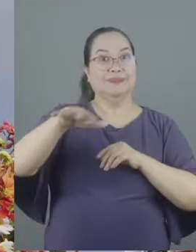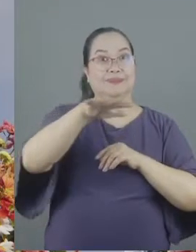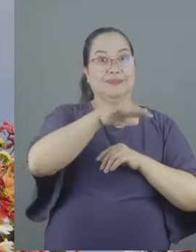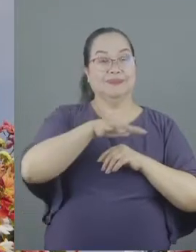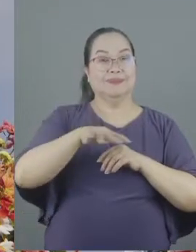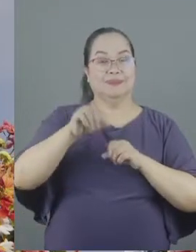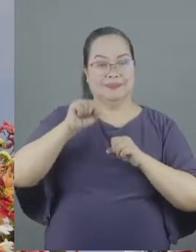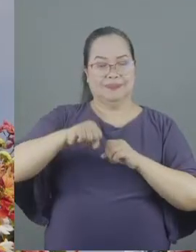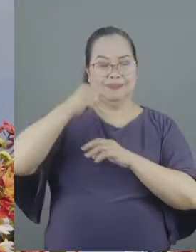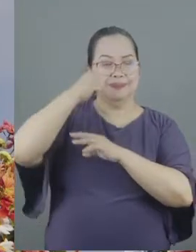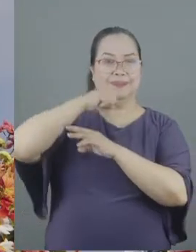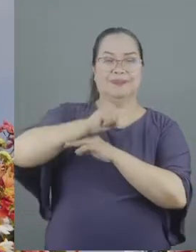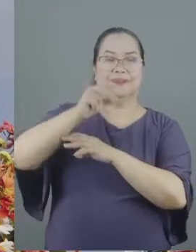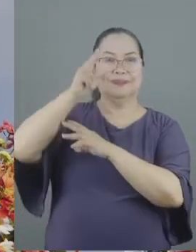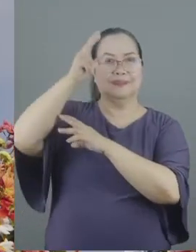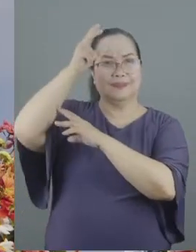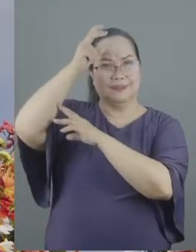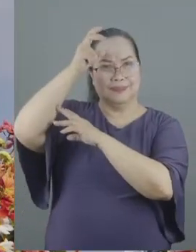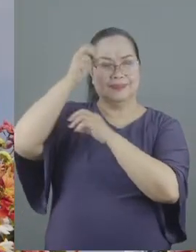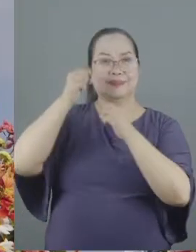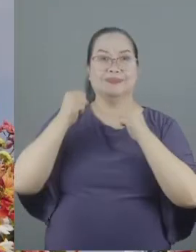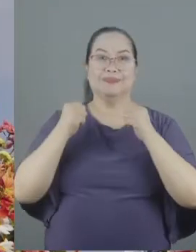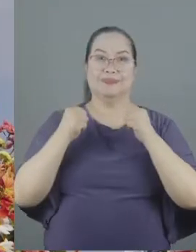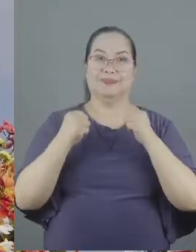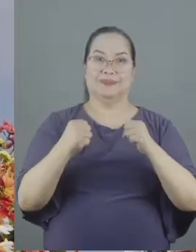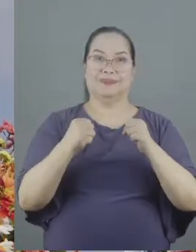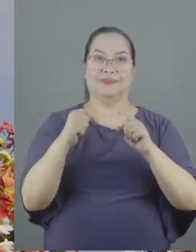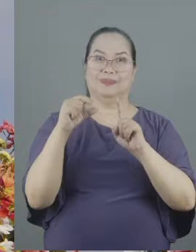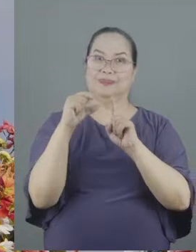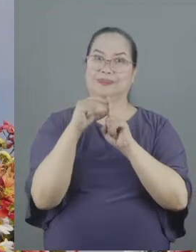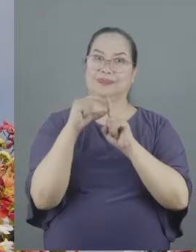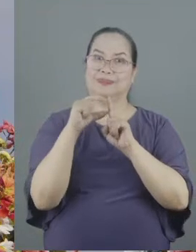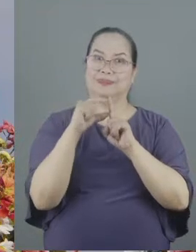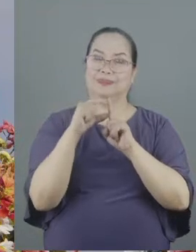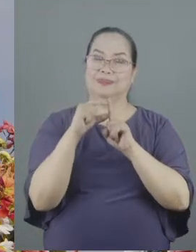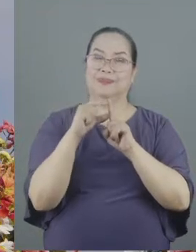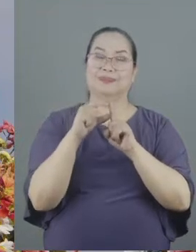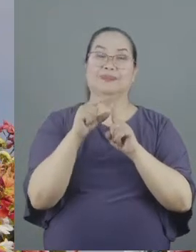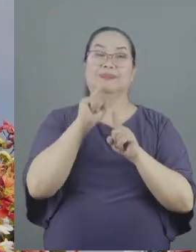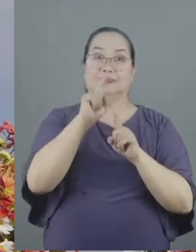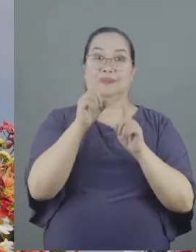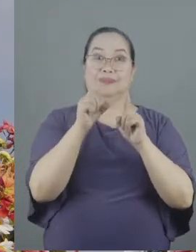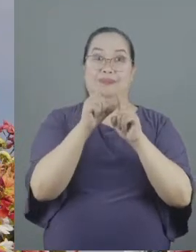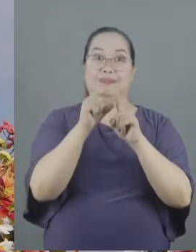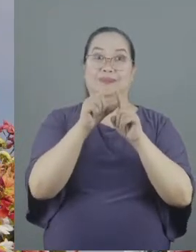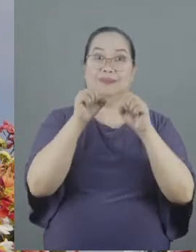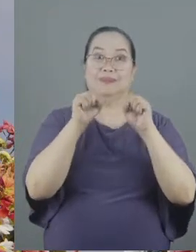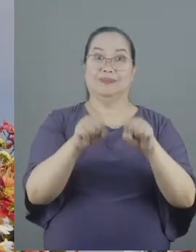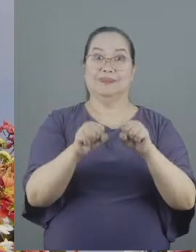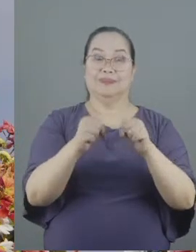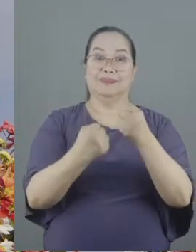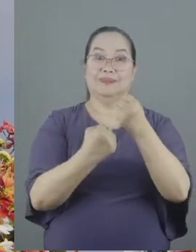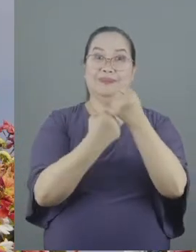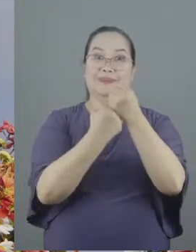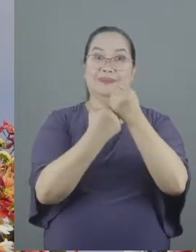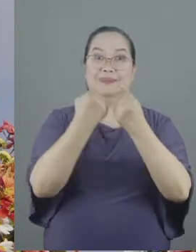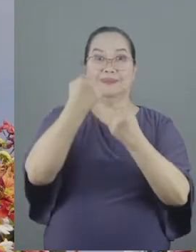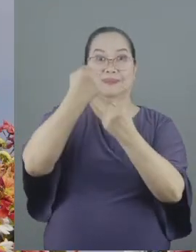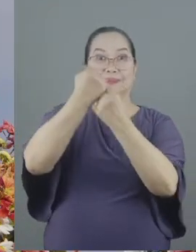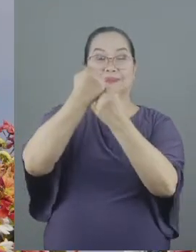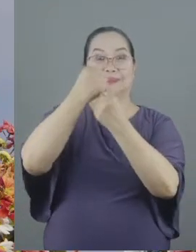the evil one because they are strong in the word because that world is able to build us up the man of God